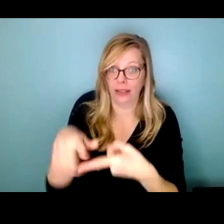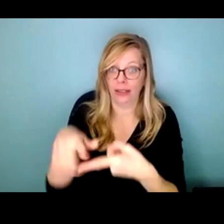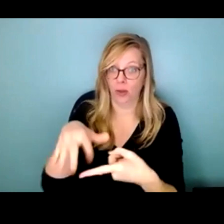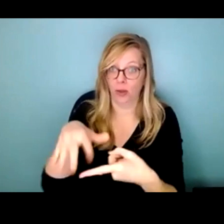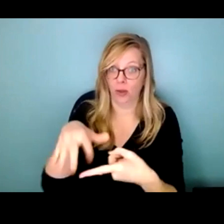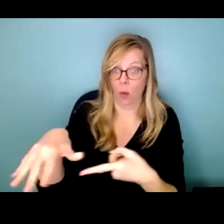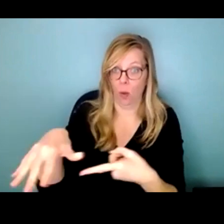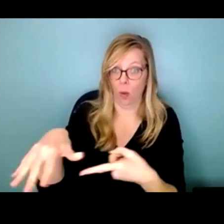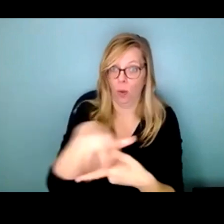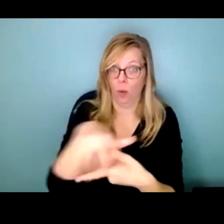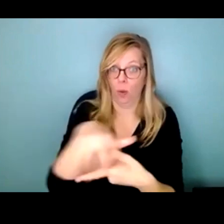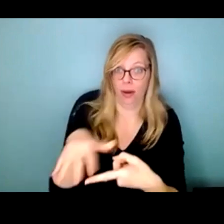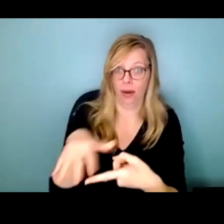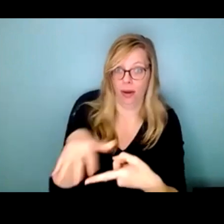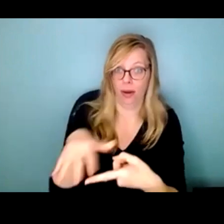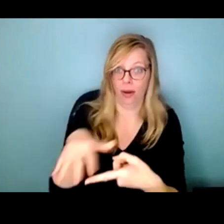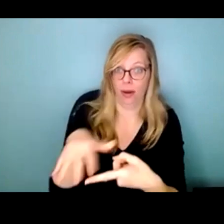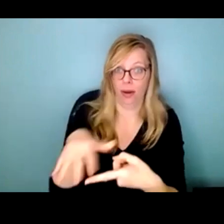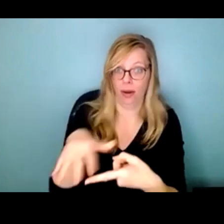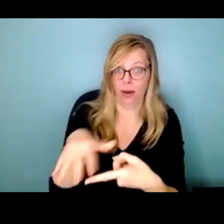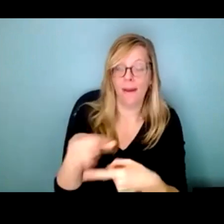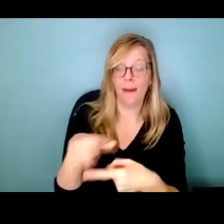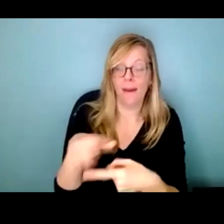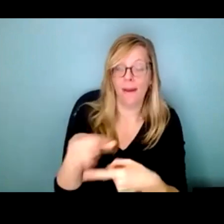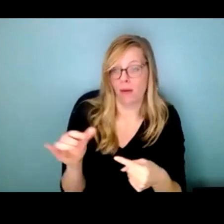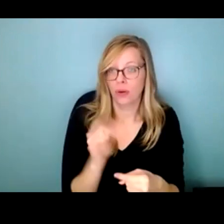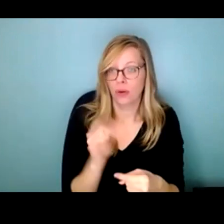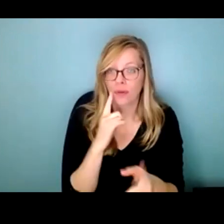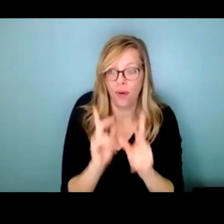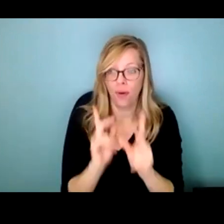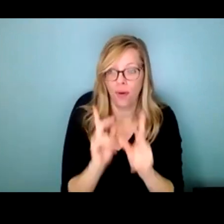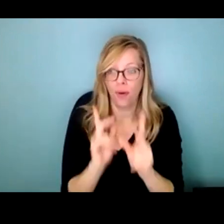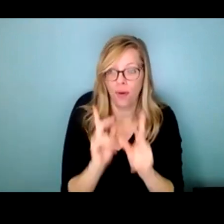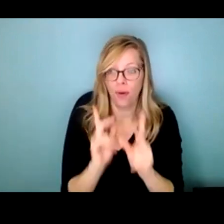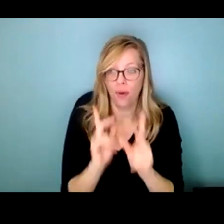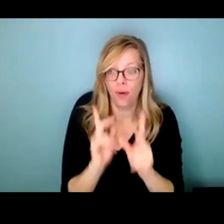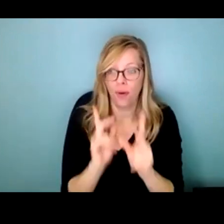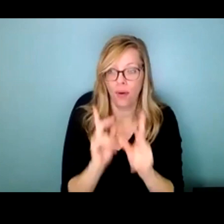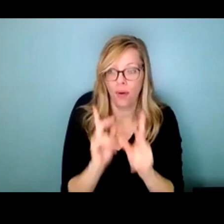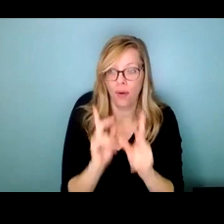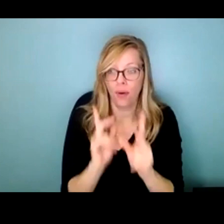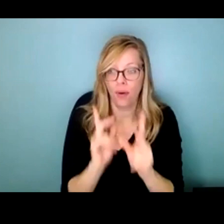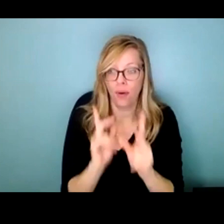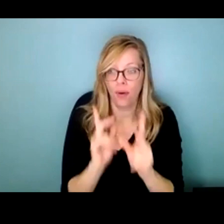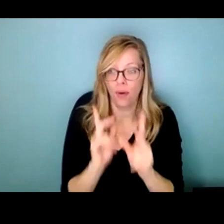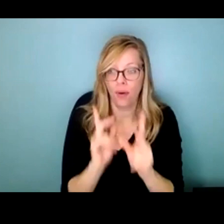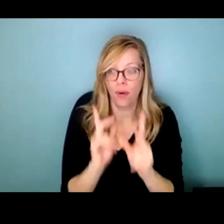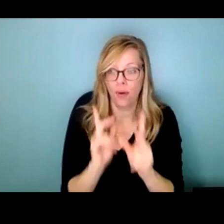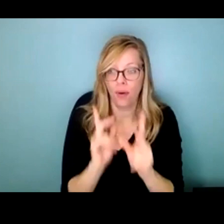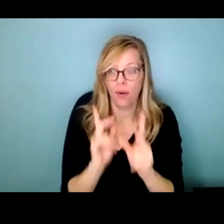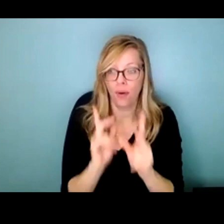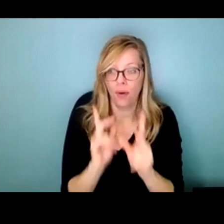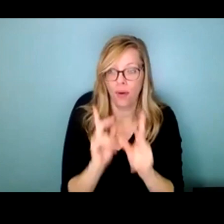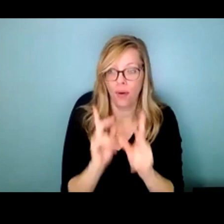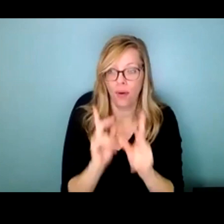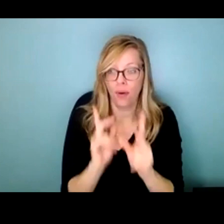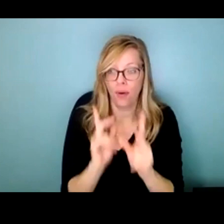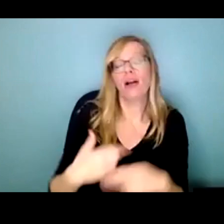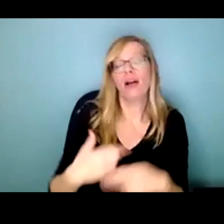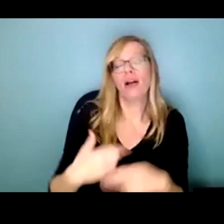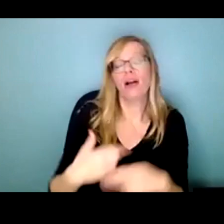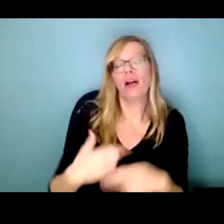have to, don't have been through such a... And it's called Soldier Song